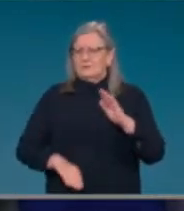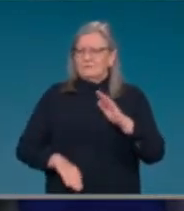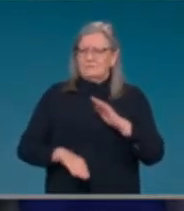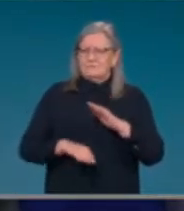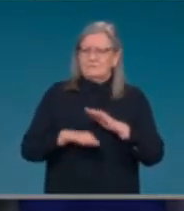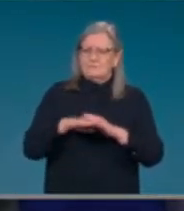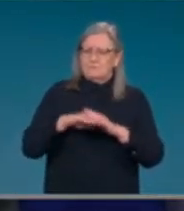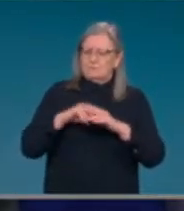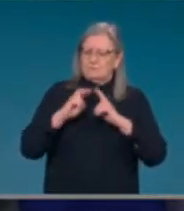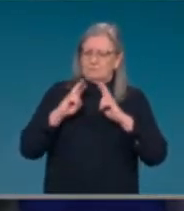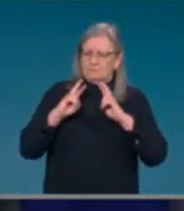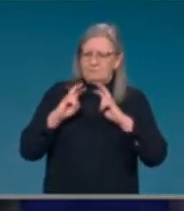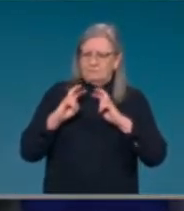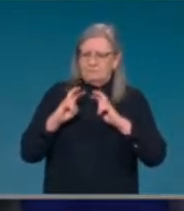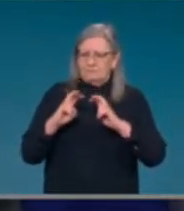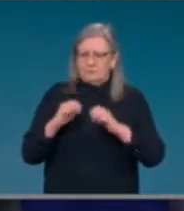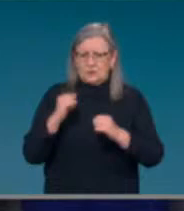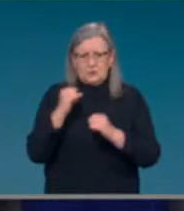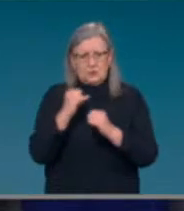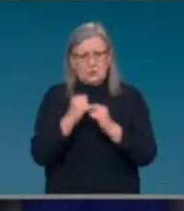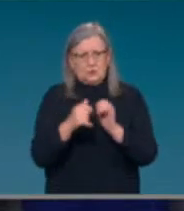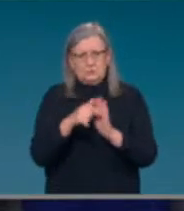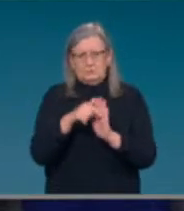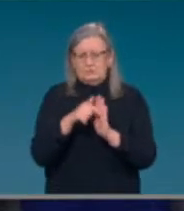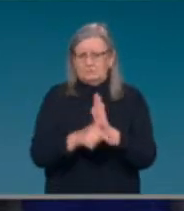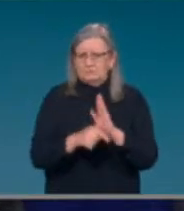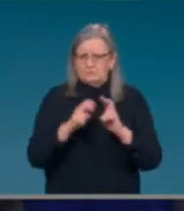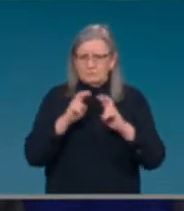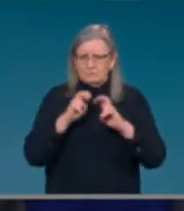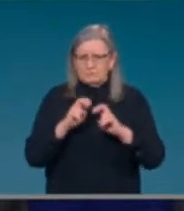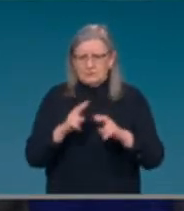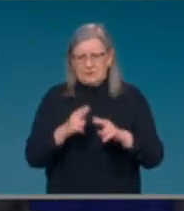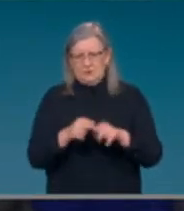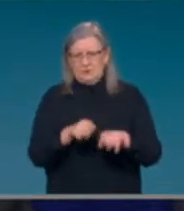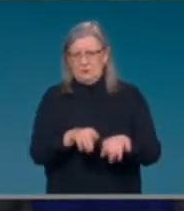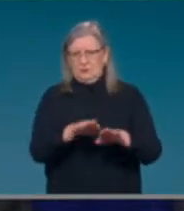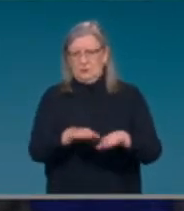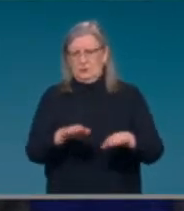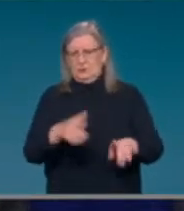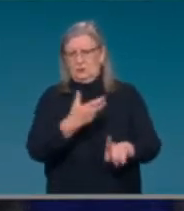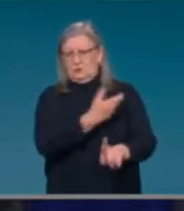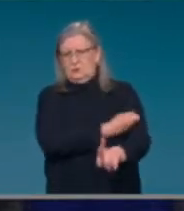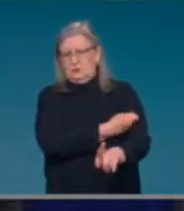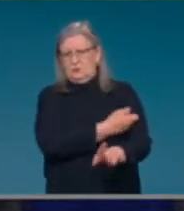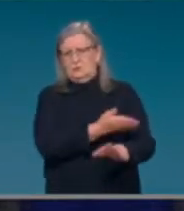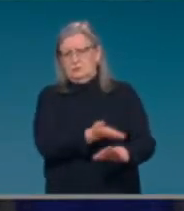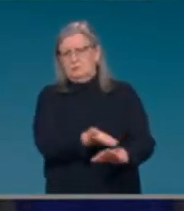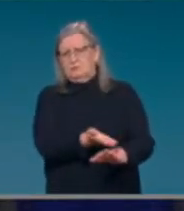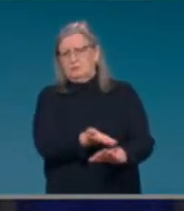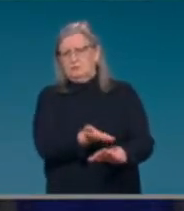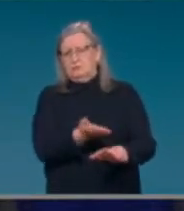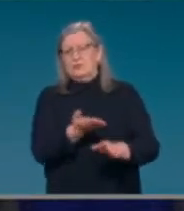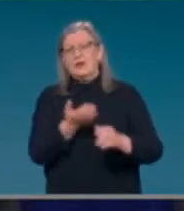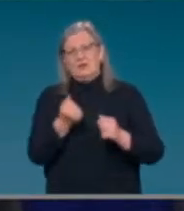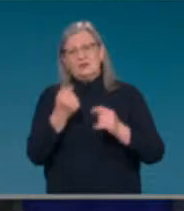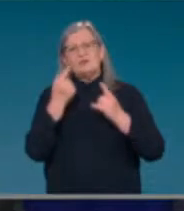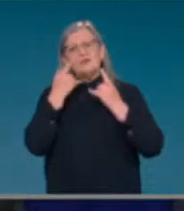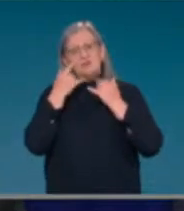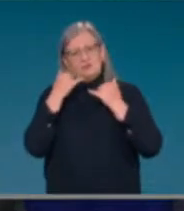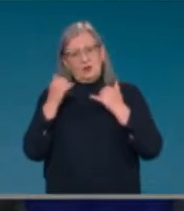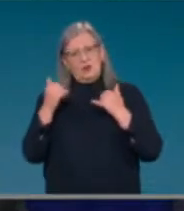we dig in even deeper for children. And so, the trial data for the children will be on more kids than, on the booster.